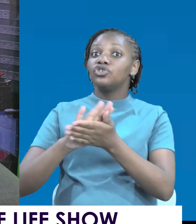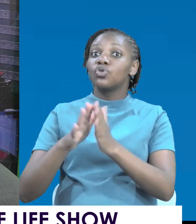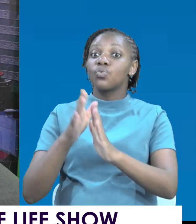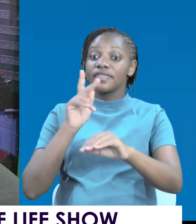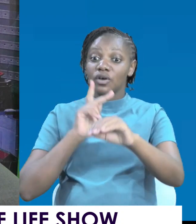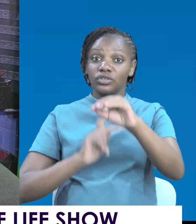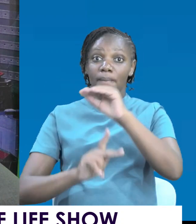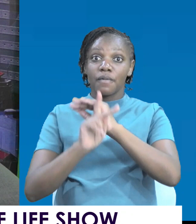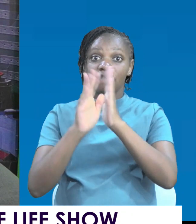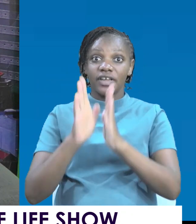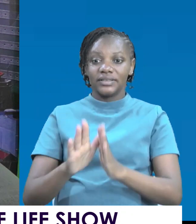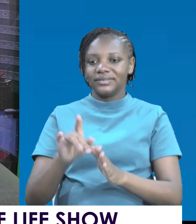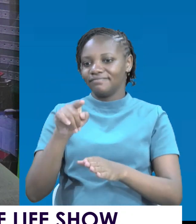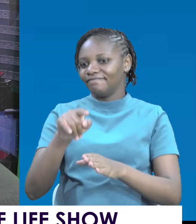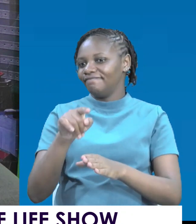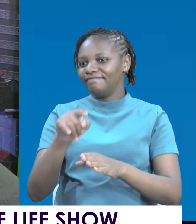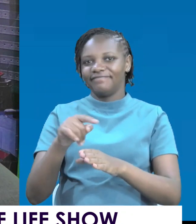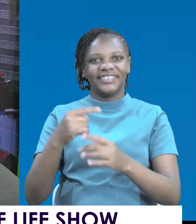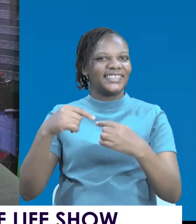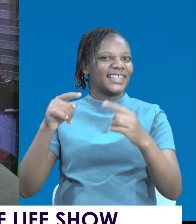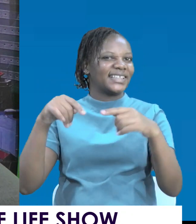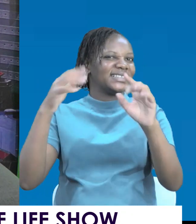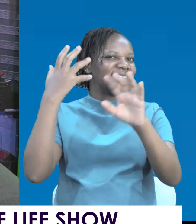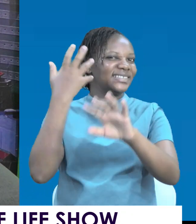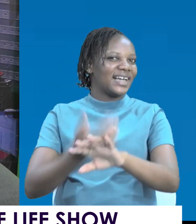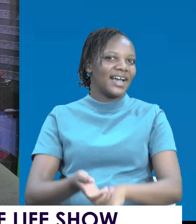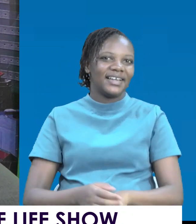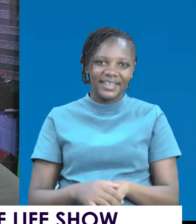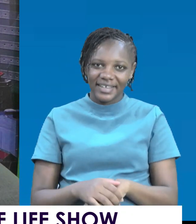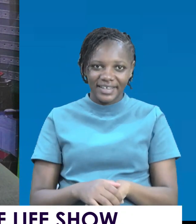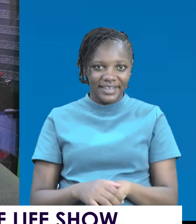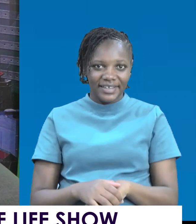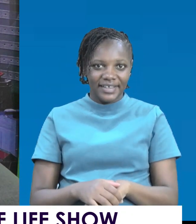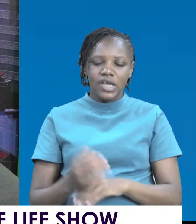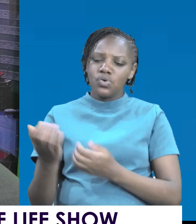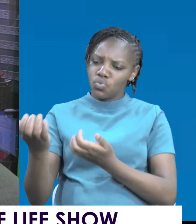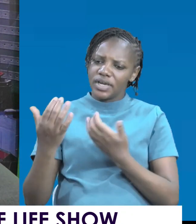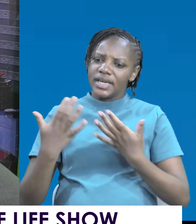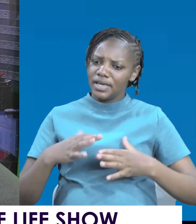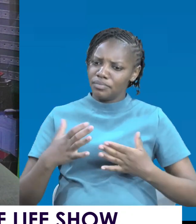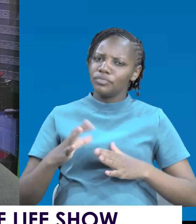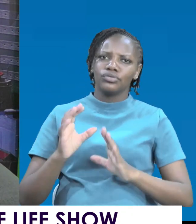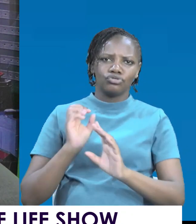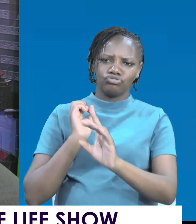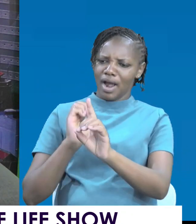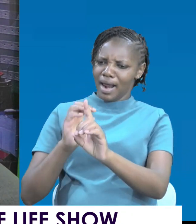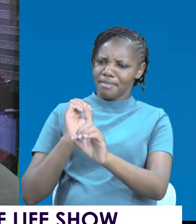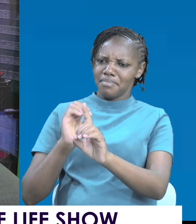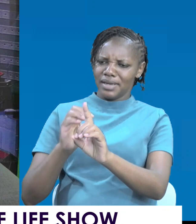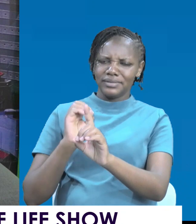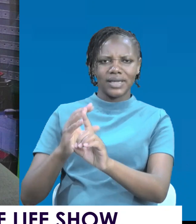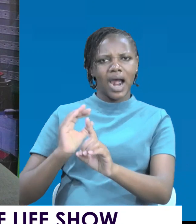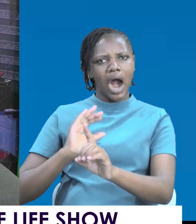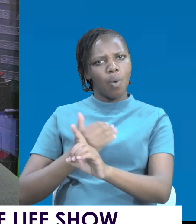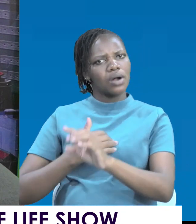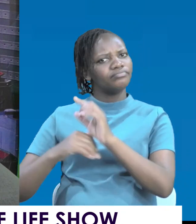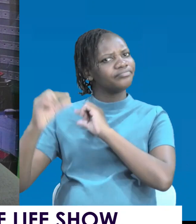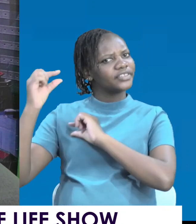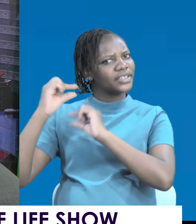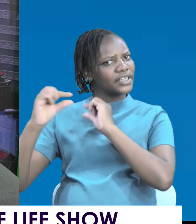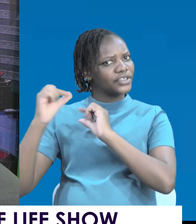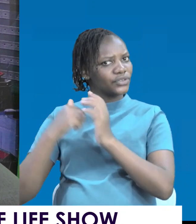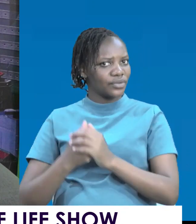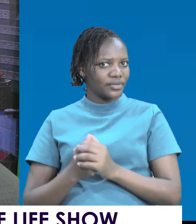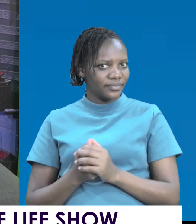generation. A generation without nobody to prophesy to it. To lead it. A generation